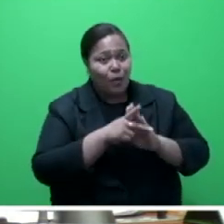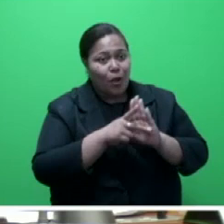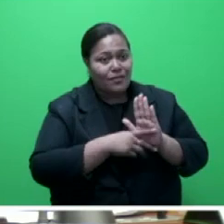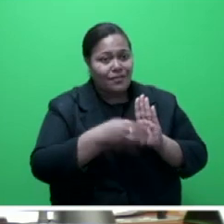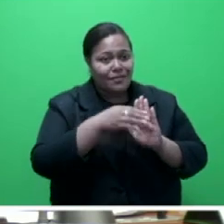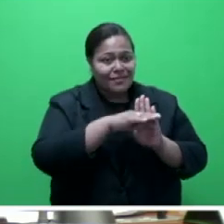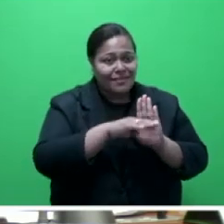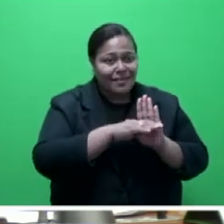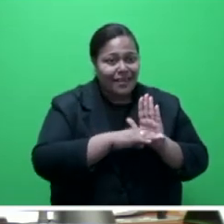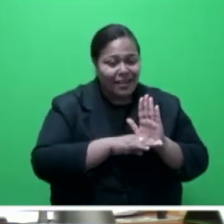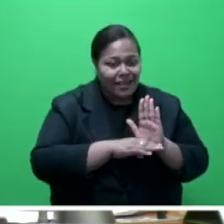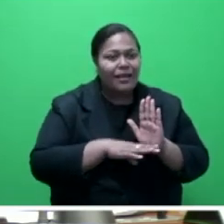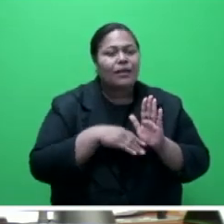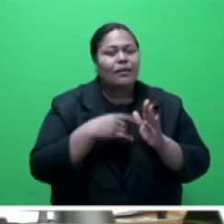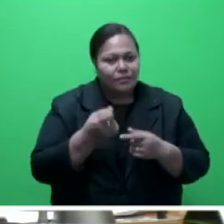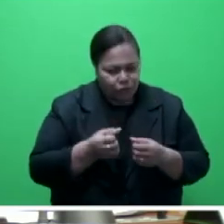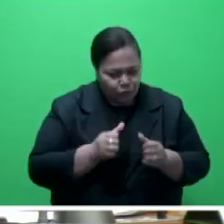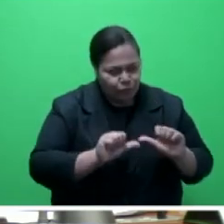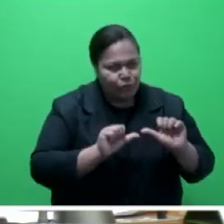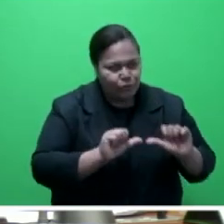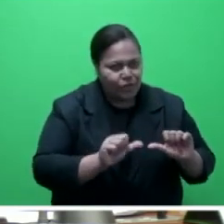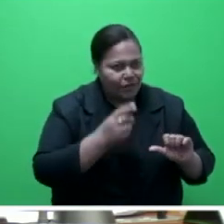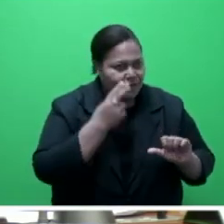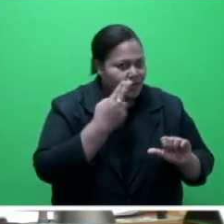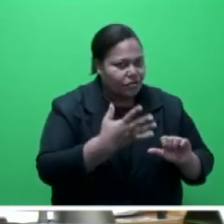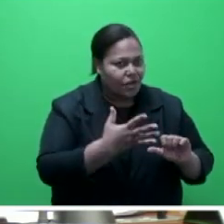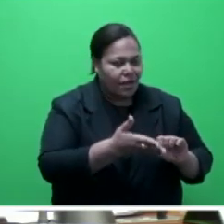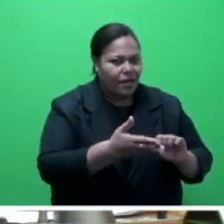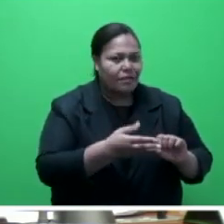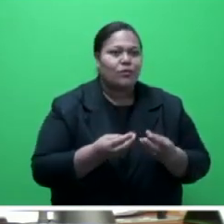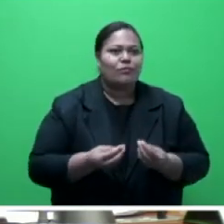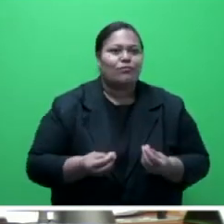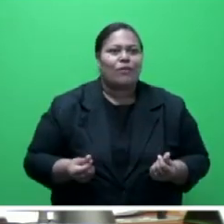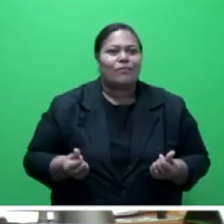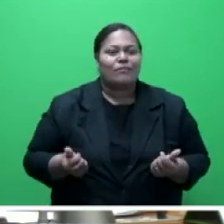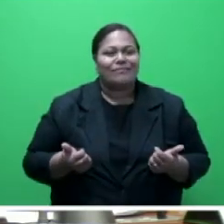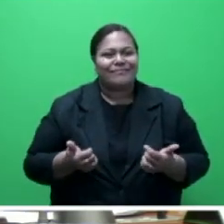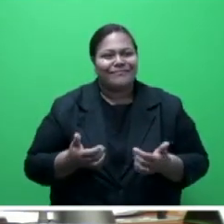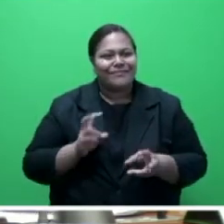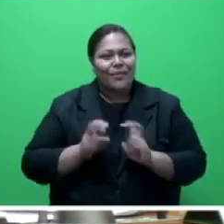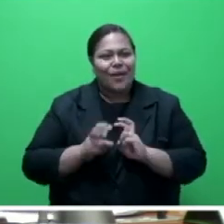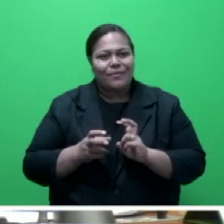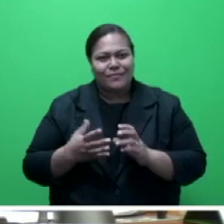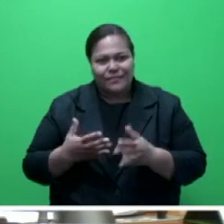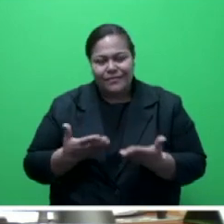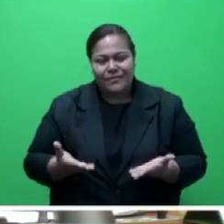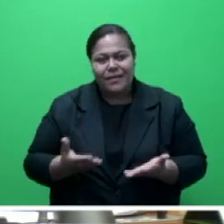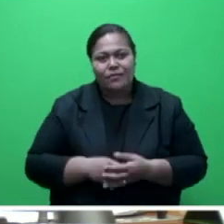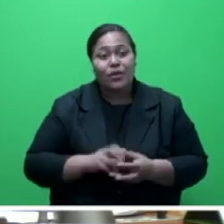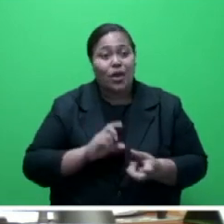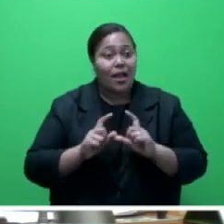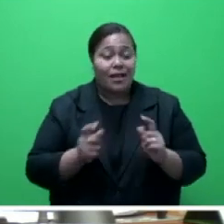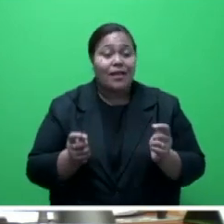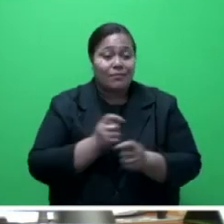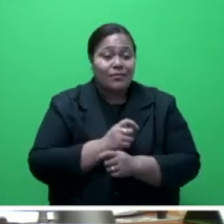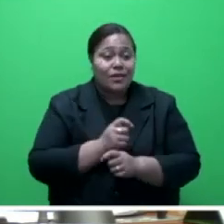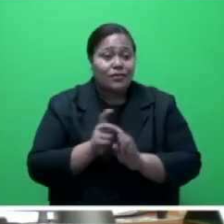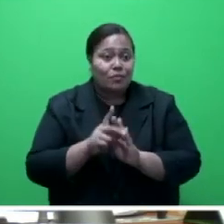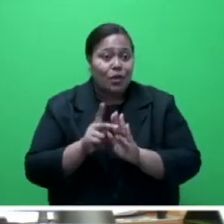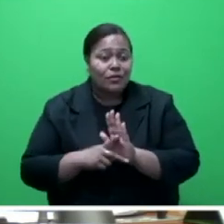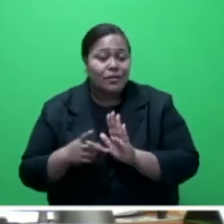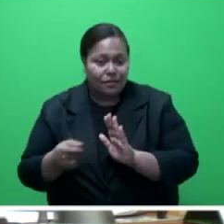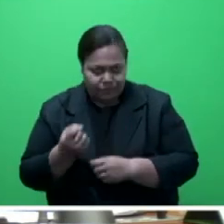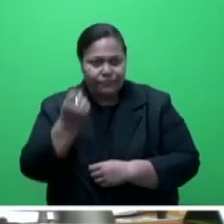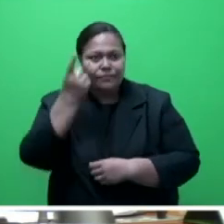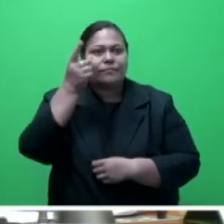the critical importance of biodiversity as a natural solution to problems we face, but the climate change policy gives recognition to the critical role of